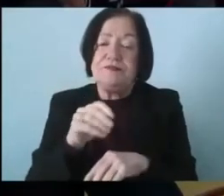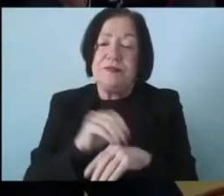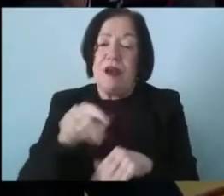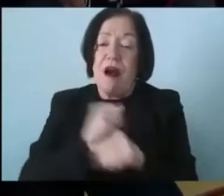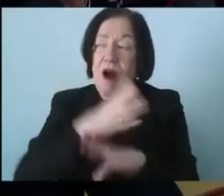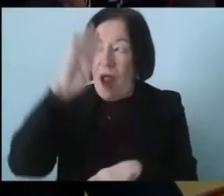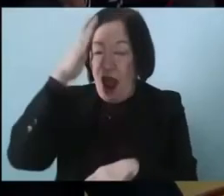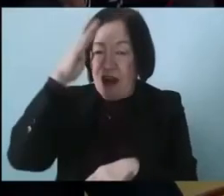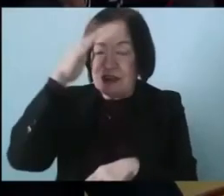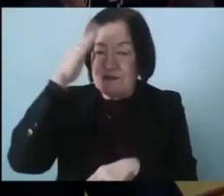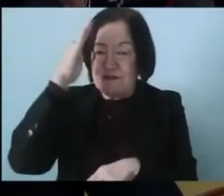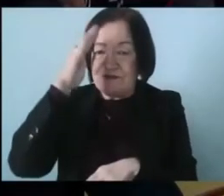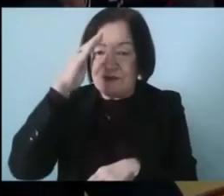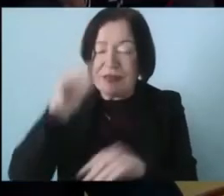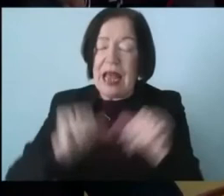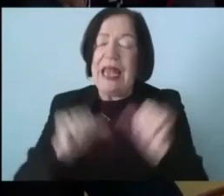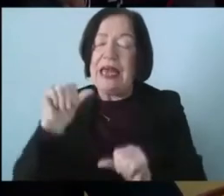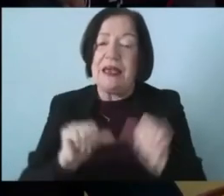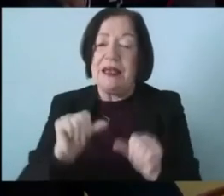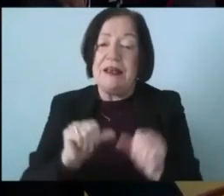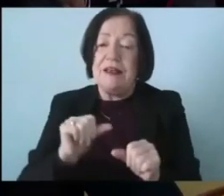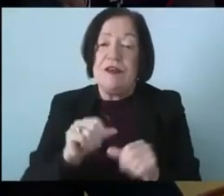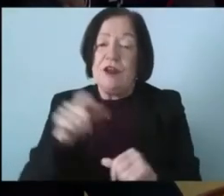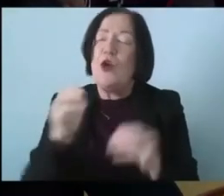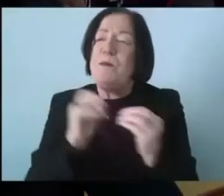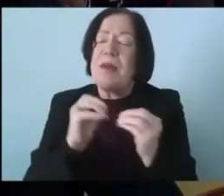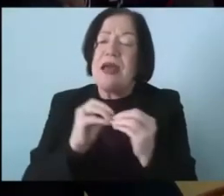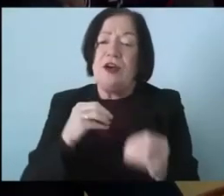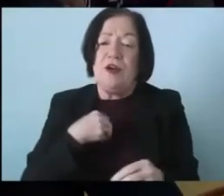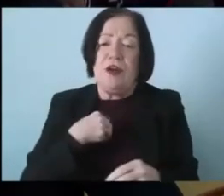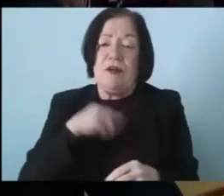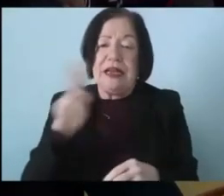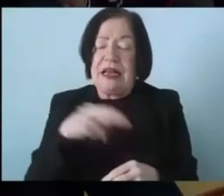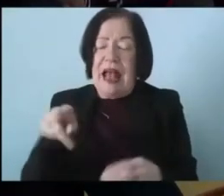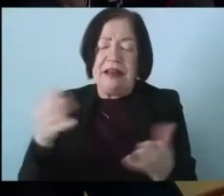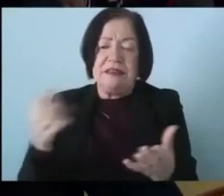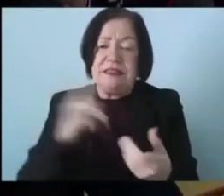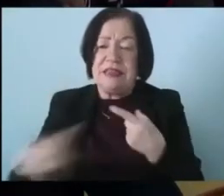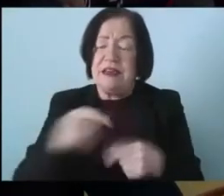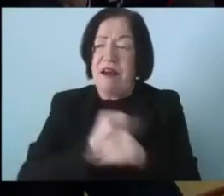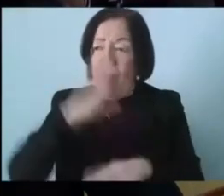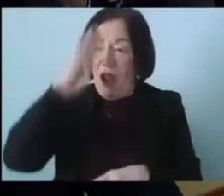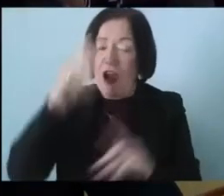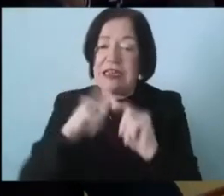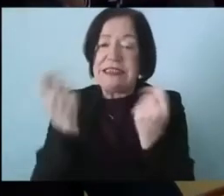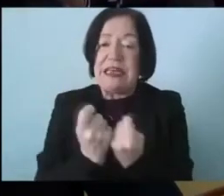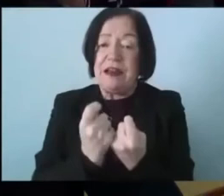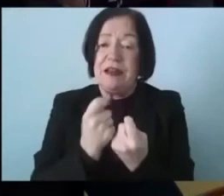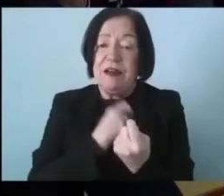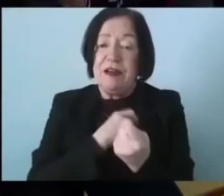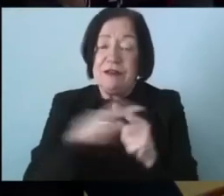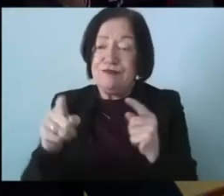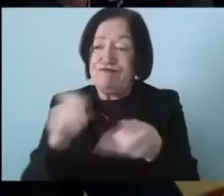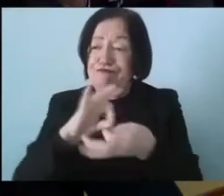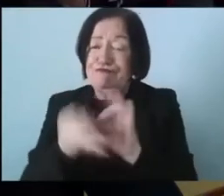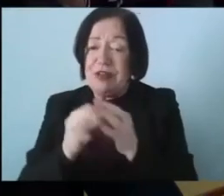islands uh all island league and the fact that you mentioned the fact that we don't we can't send an all-island team to tournaments but